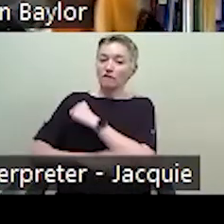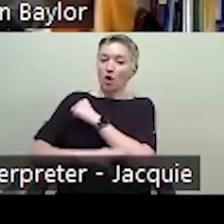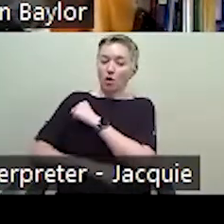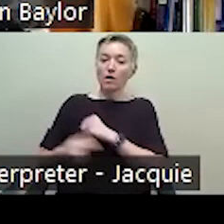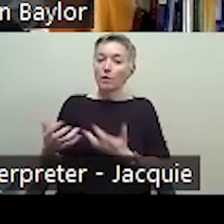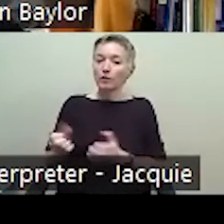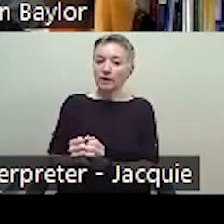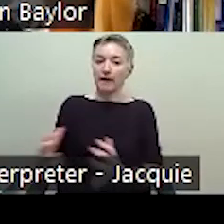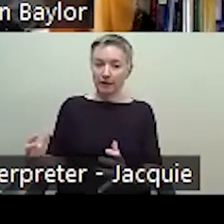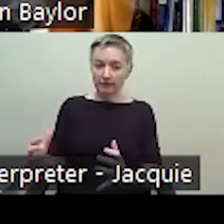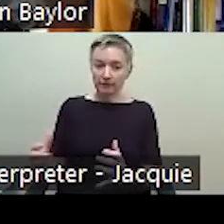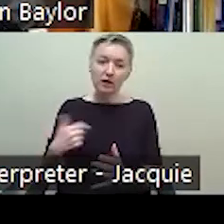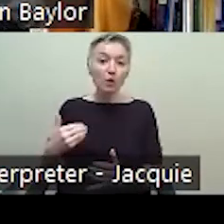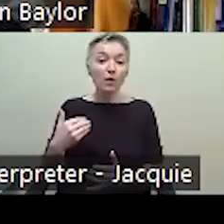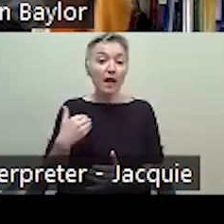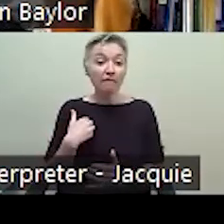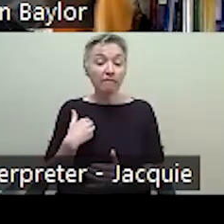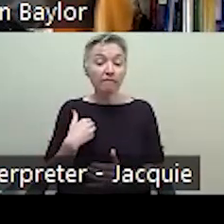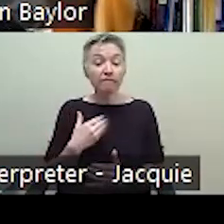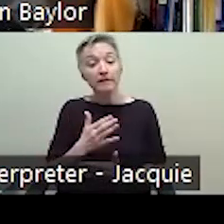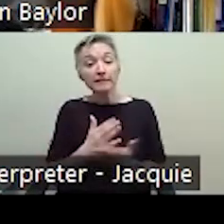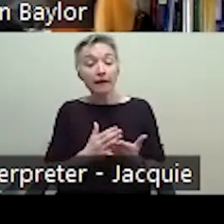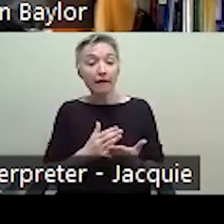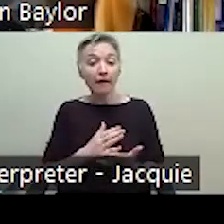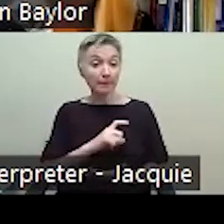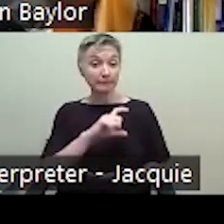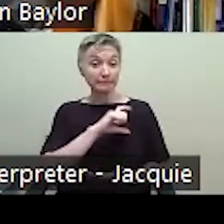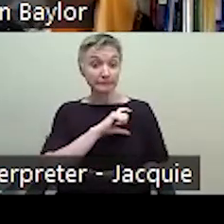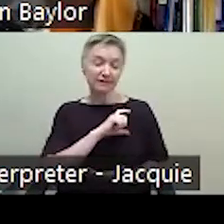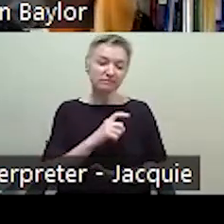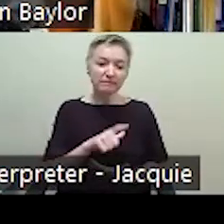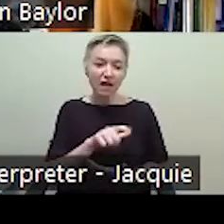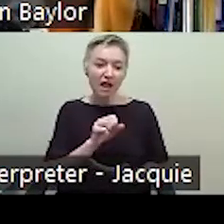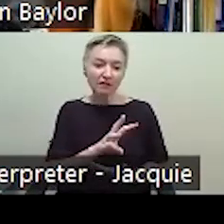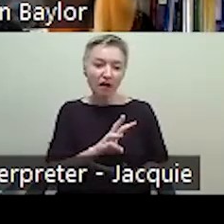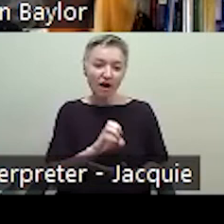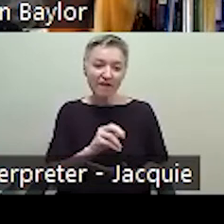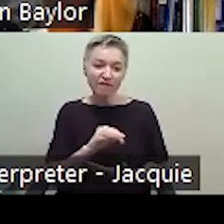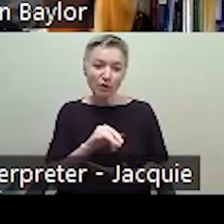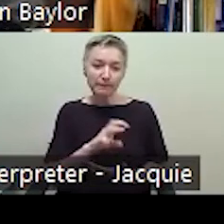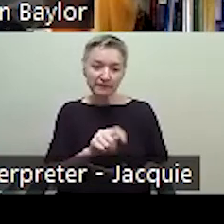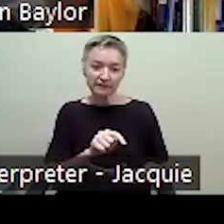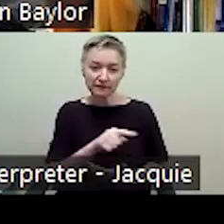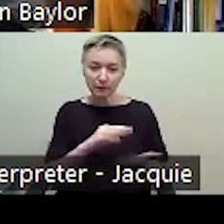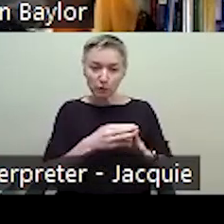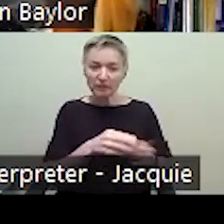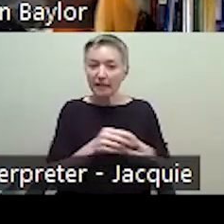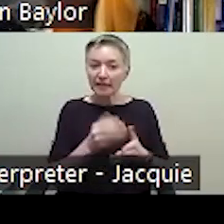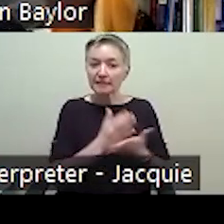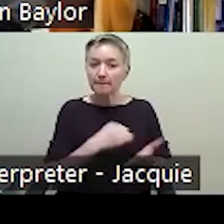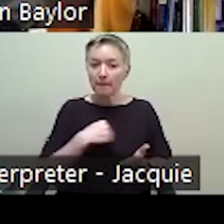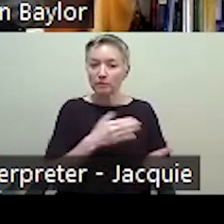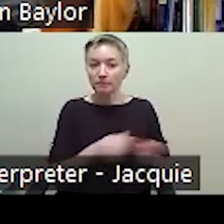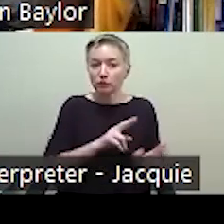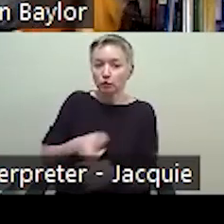of the, uh, law enforcement community who are interested in having some additional training. We have, um, we're, um, we're, to